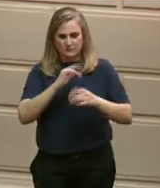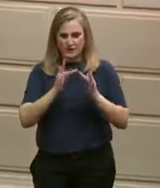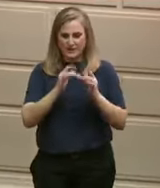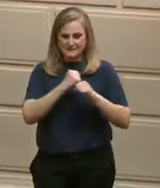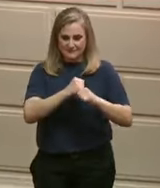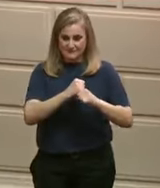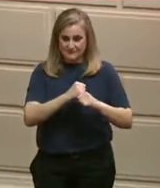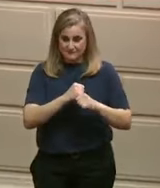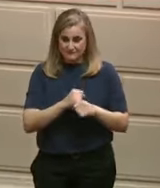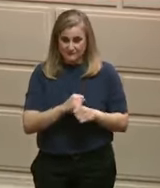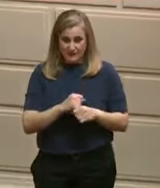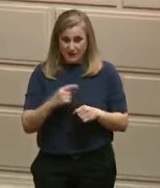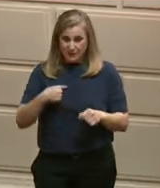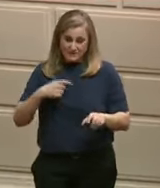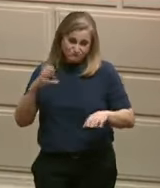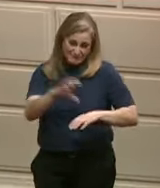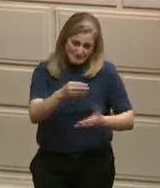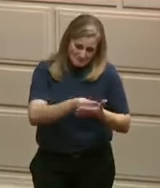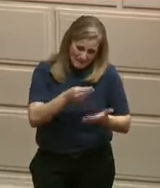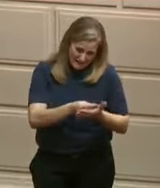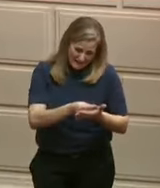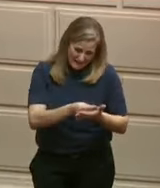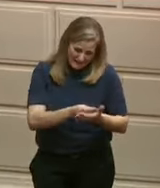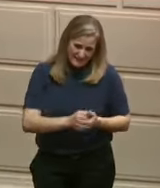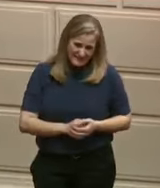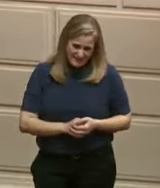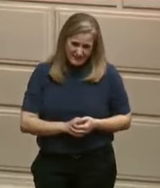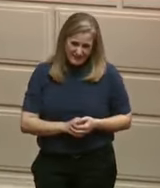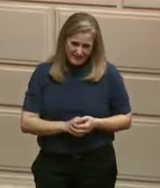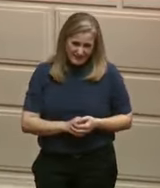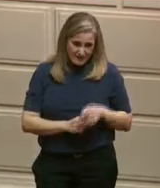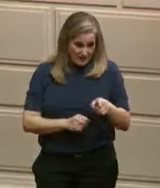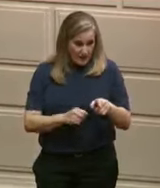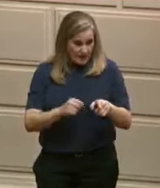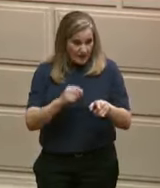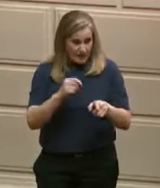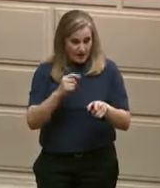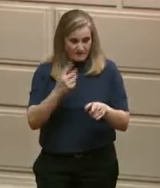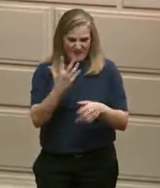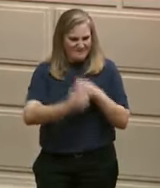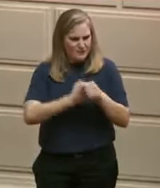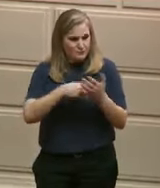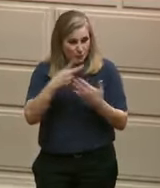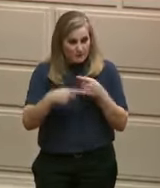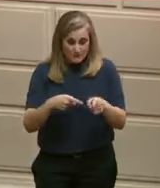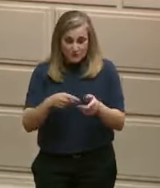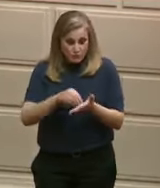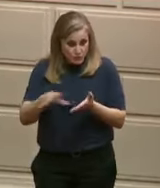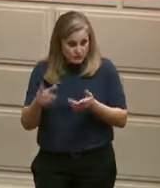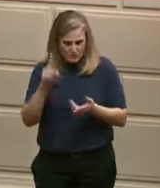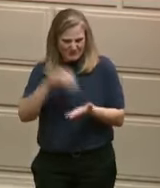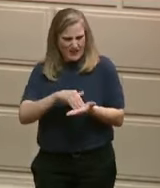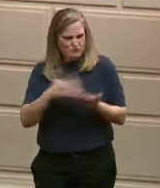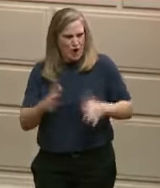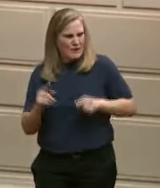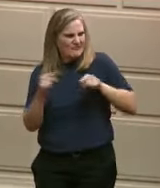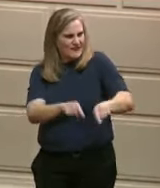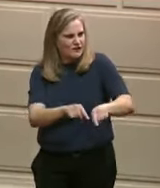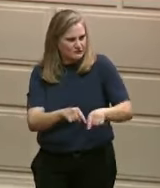students a year with this degree, and let's raise our per capita income in the state of Rhode Island.